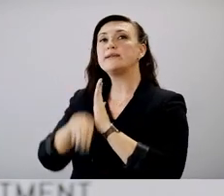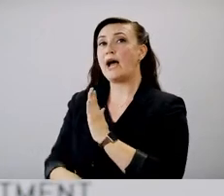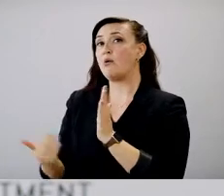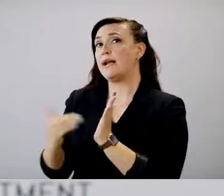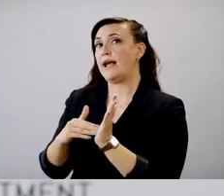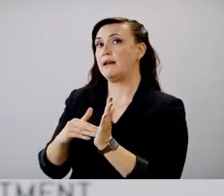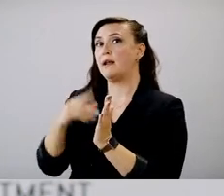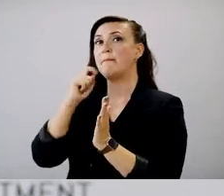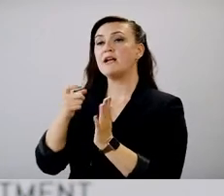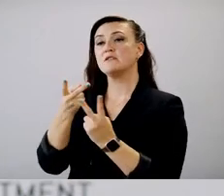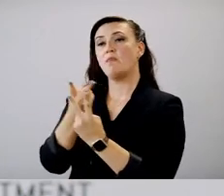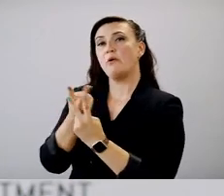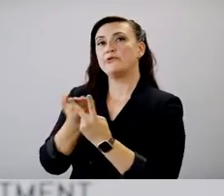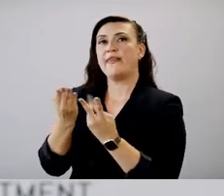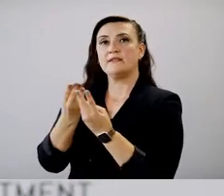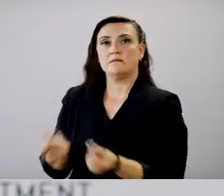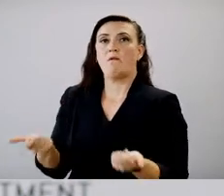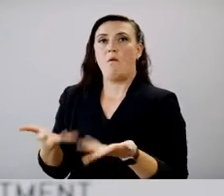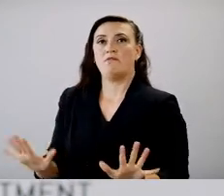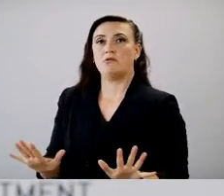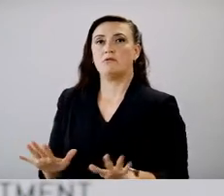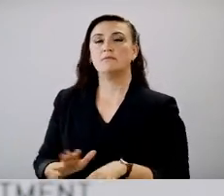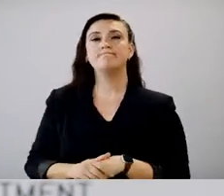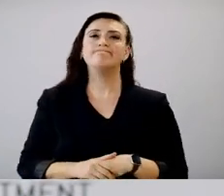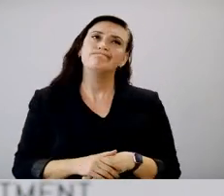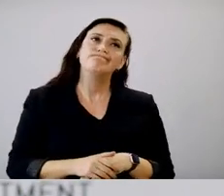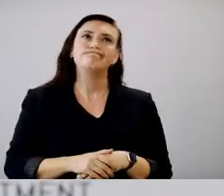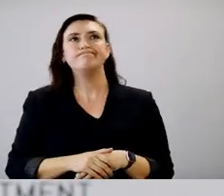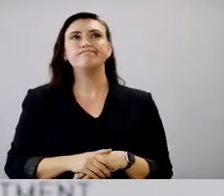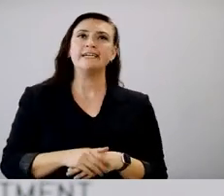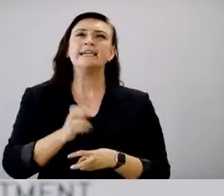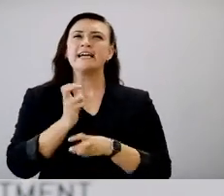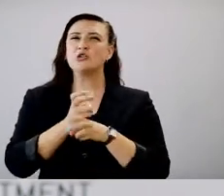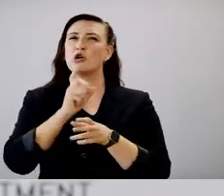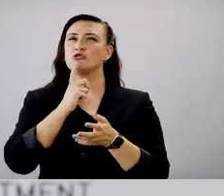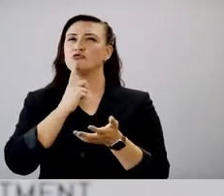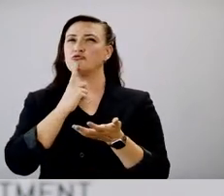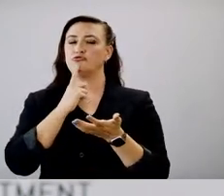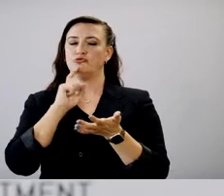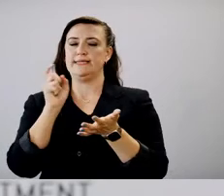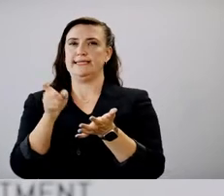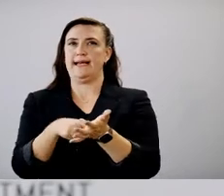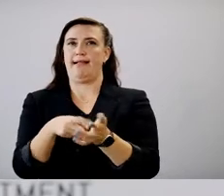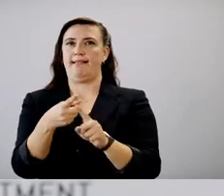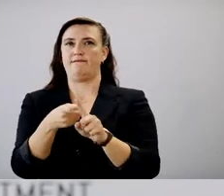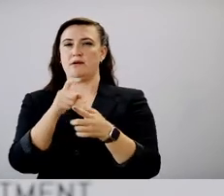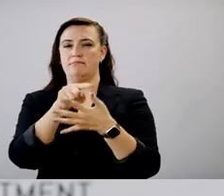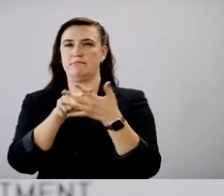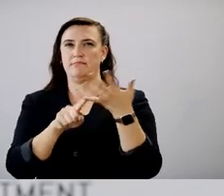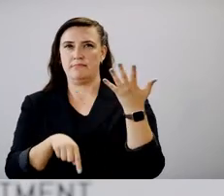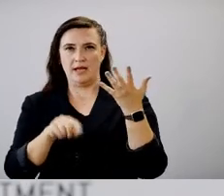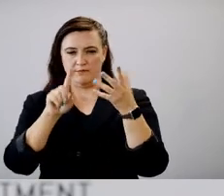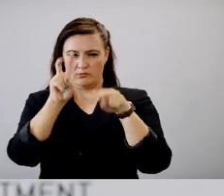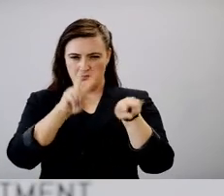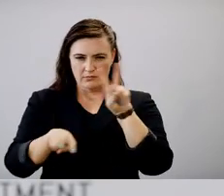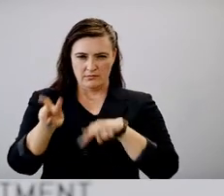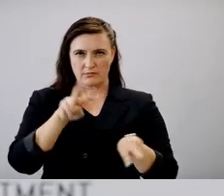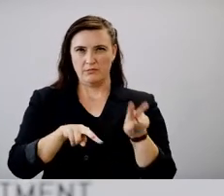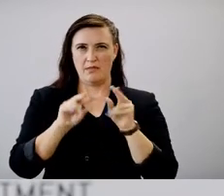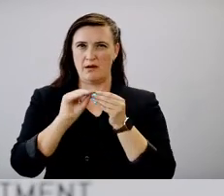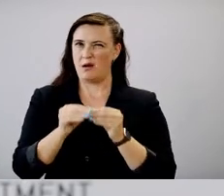Um, we'd have to take a look. It's hard to tell and pinpoint to some of those, those events. Um,